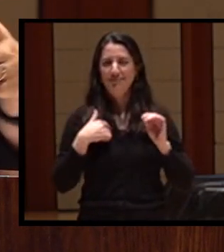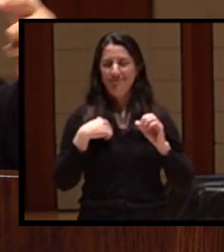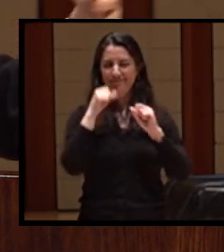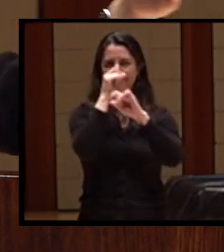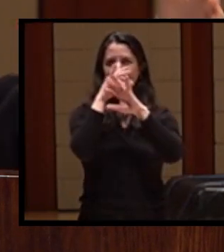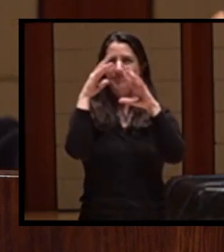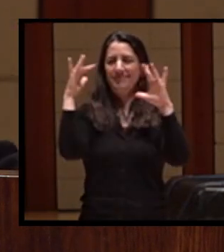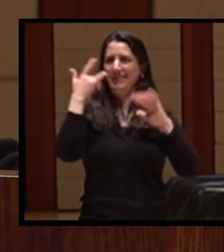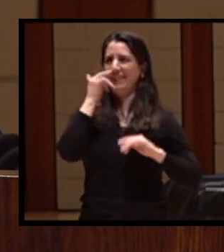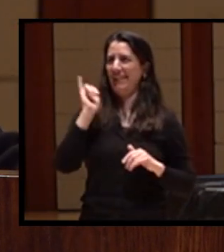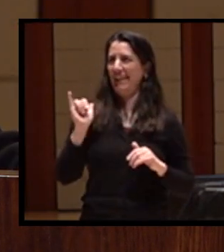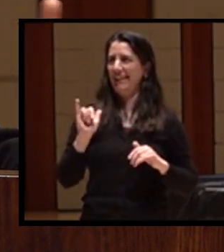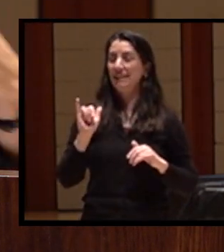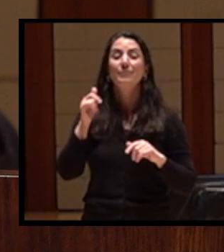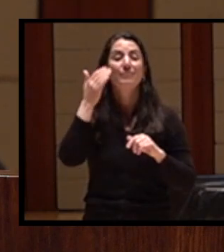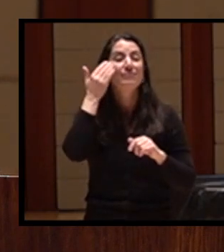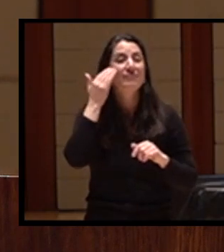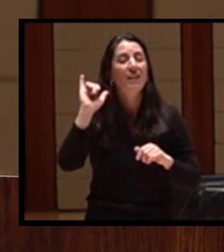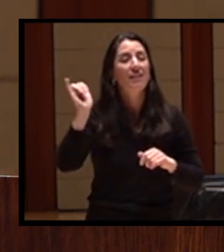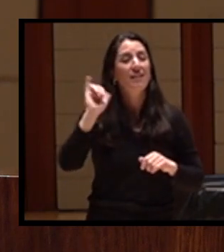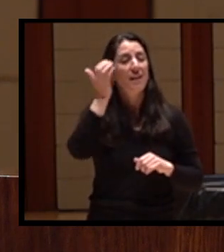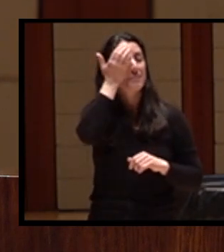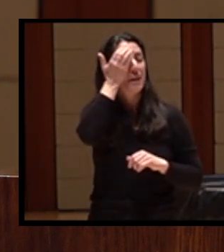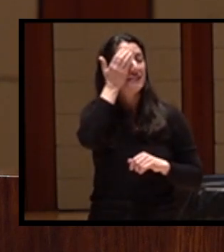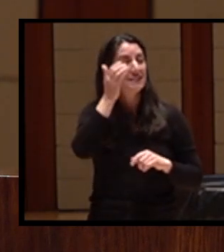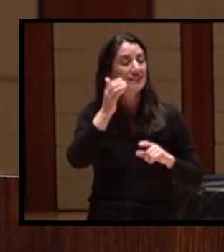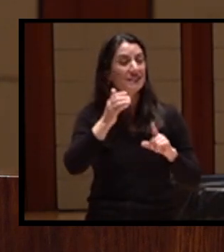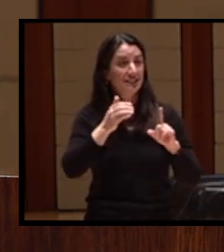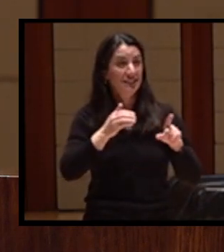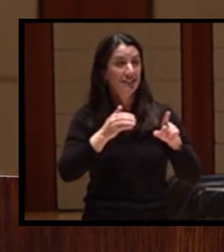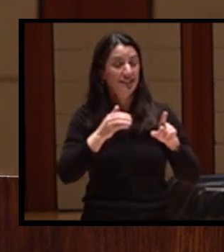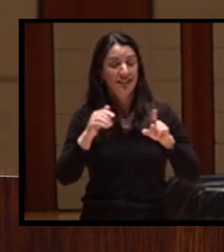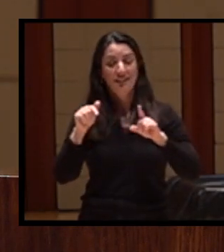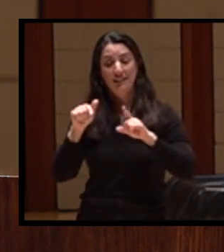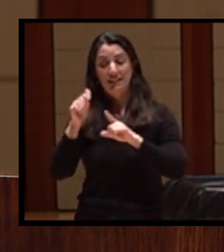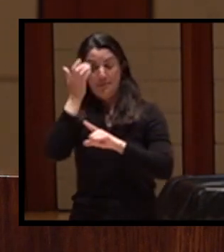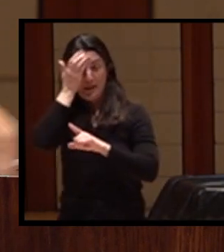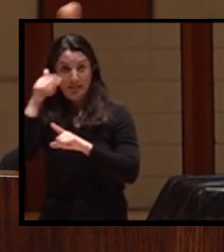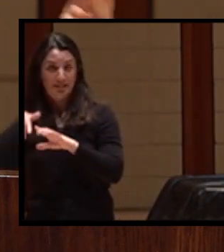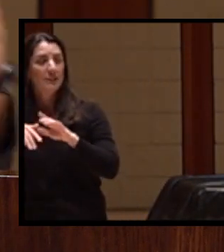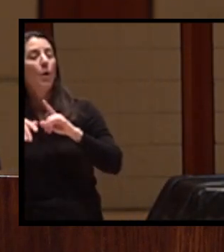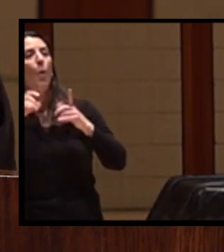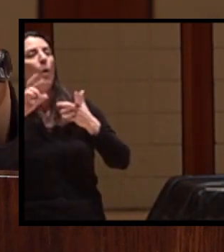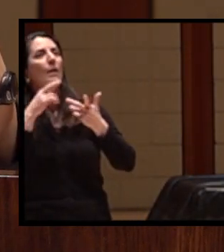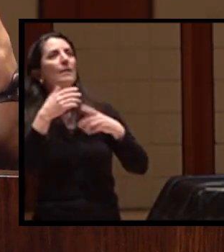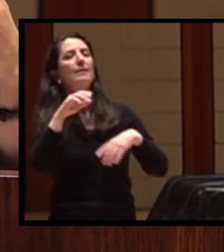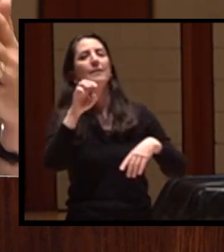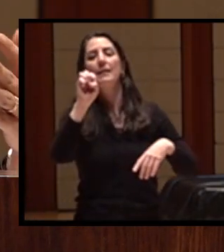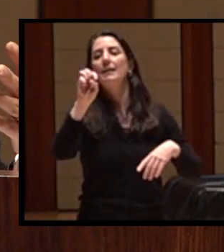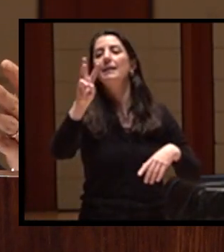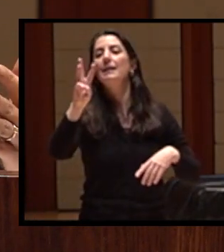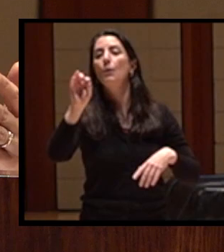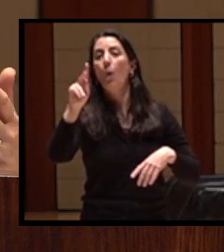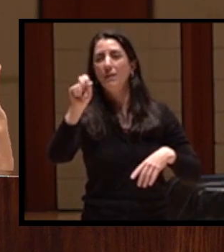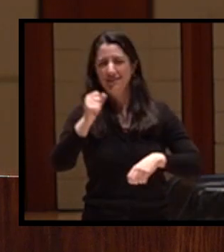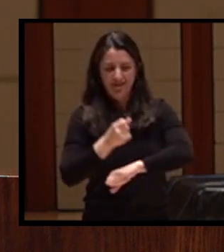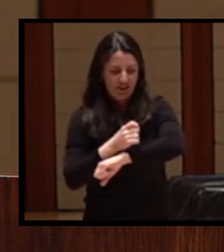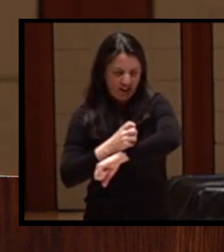of like the Pirates of the Caribbean and the Ewoks and the Star Wars, you know, coming together.